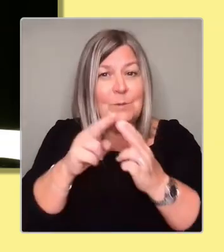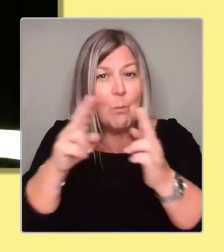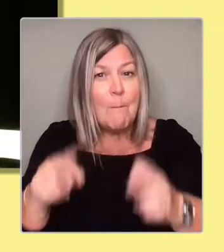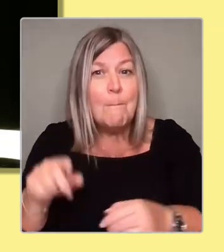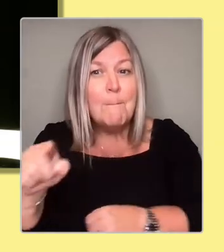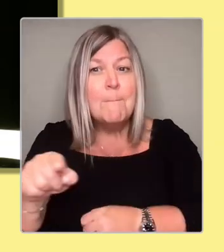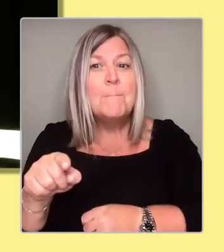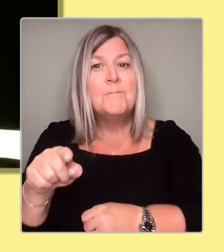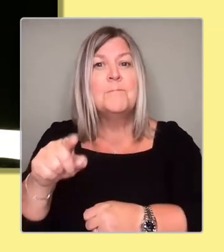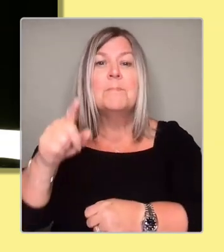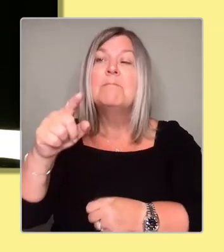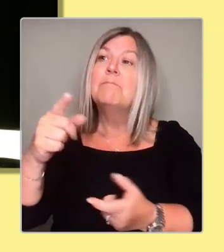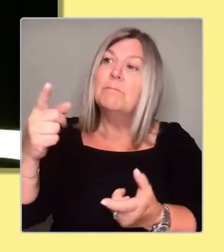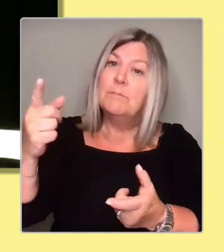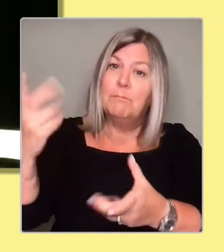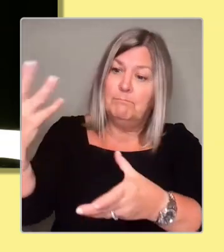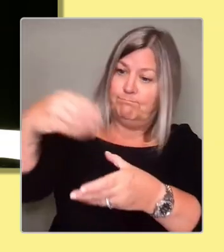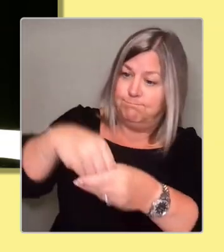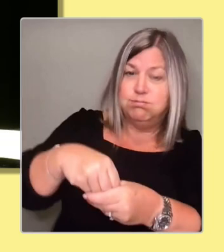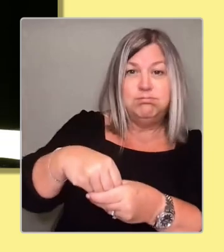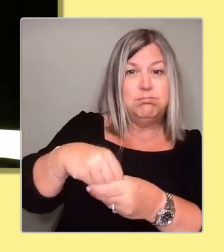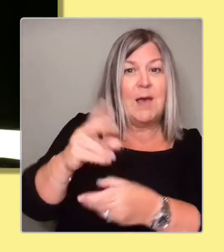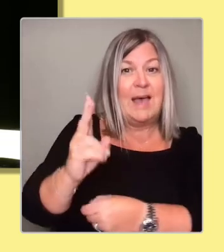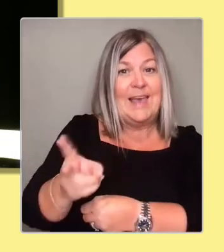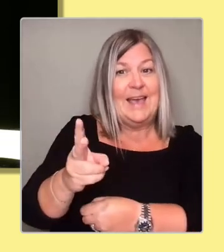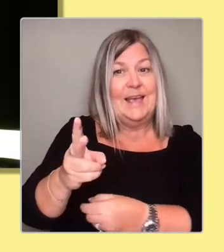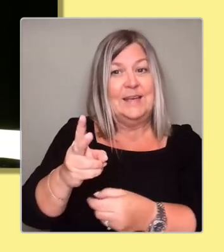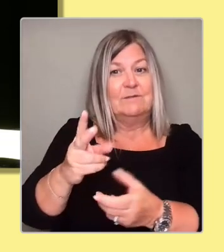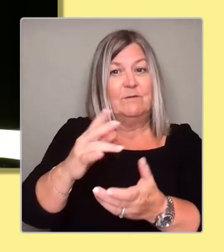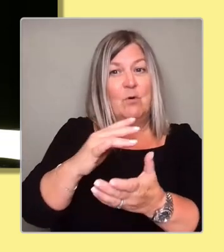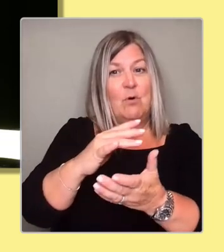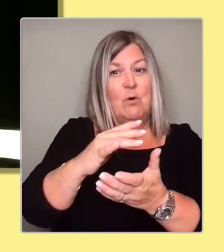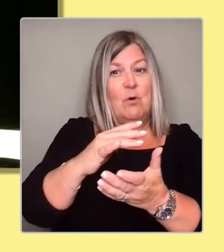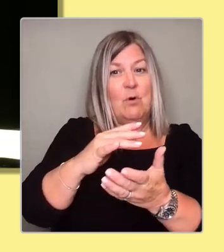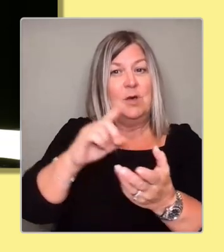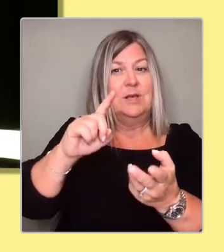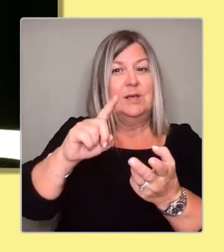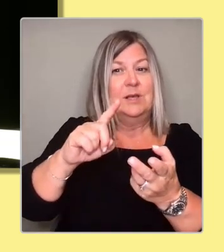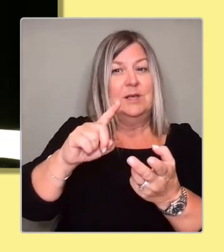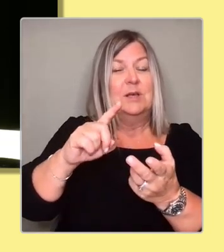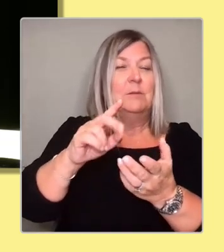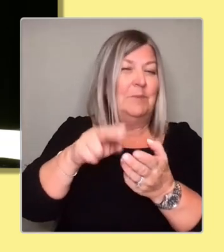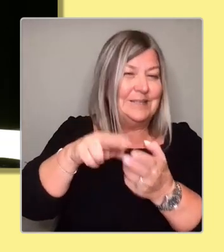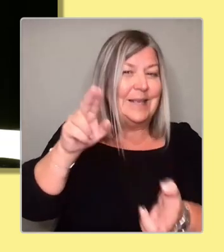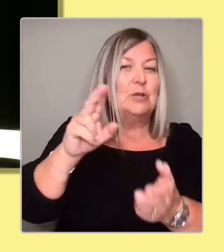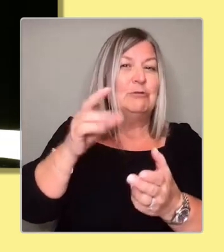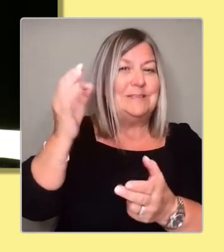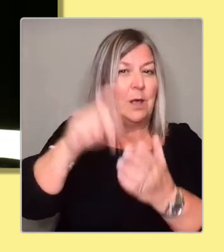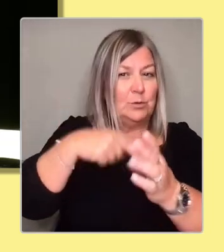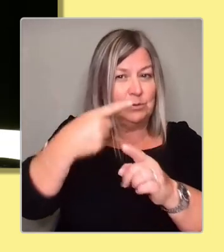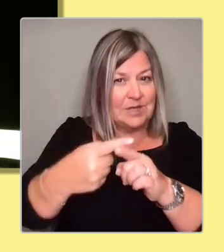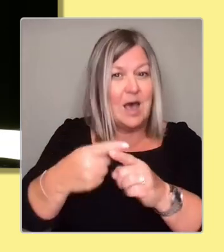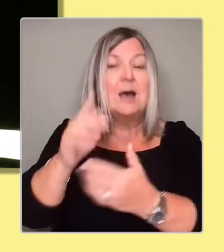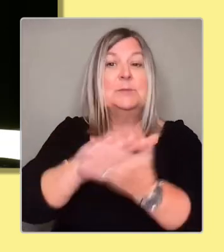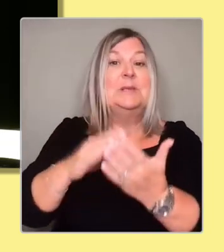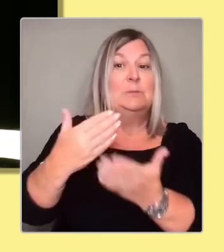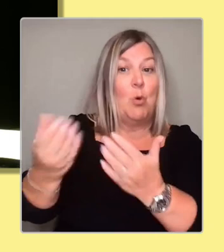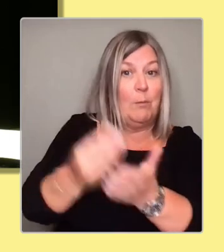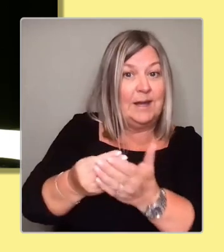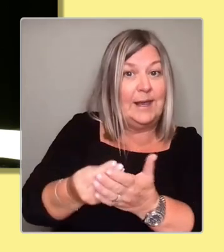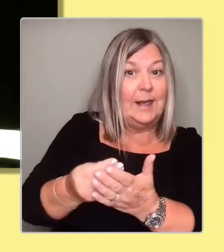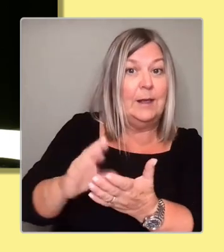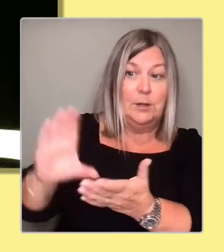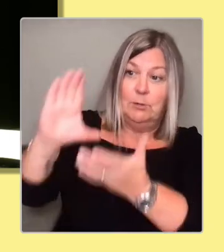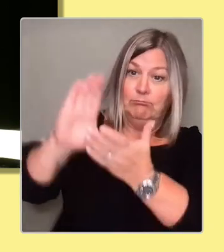sector. Sorry, for second homes and holiday homes, increase council tax on them so we can reinvest into affordable housing. cost of living